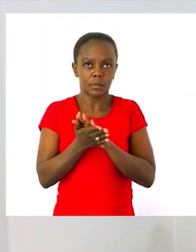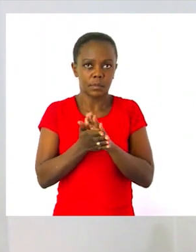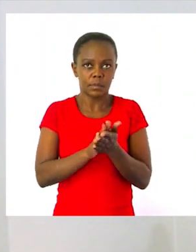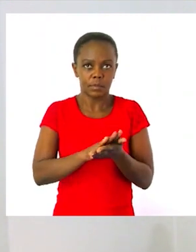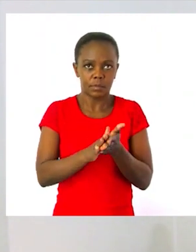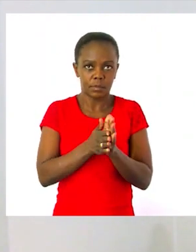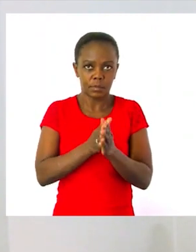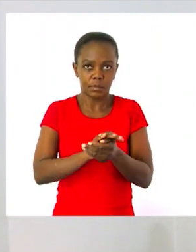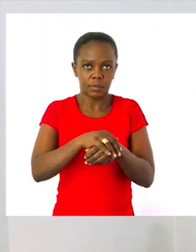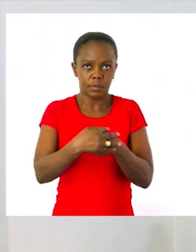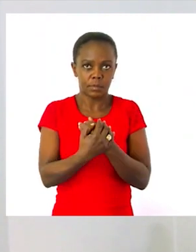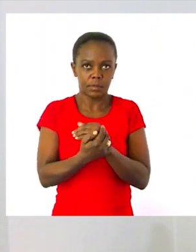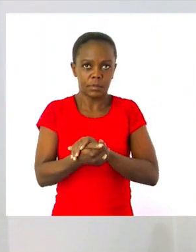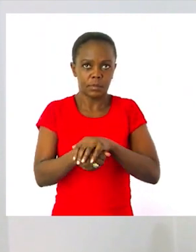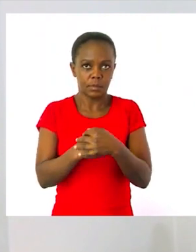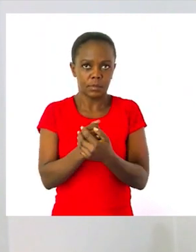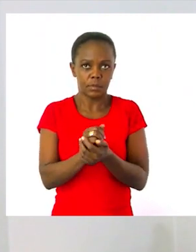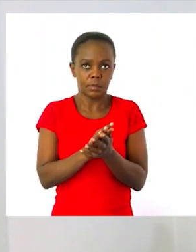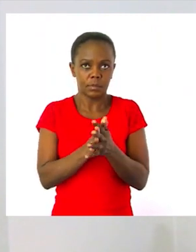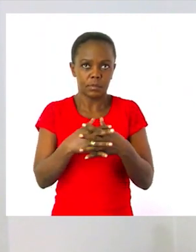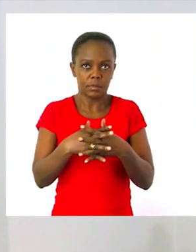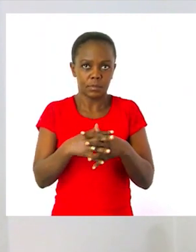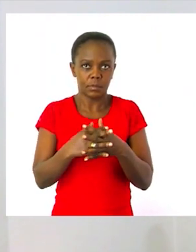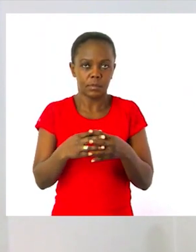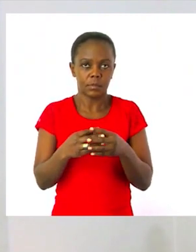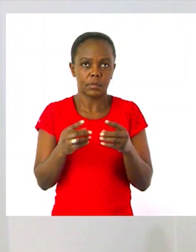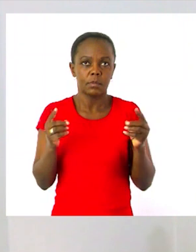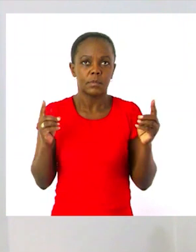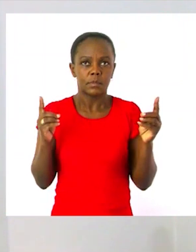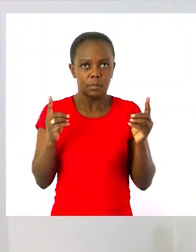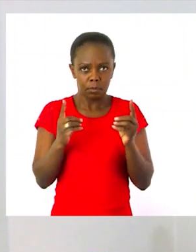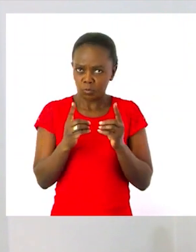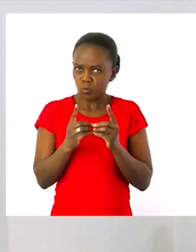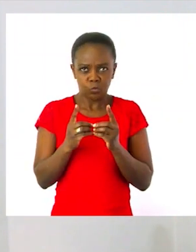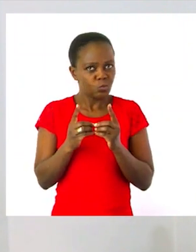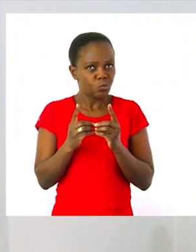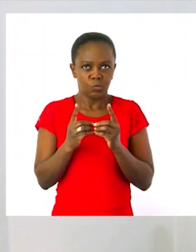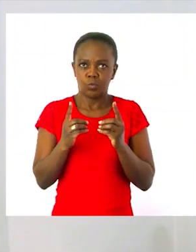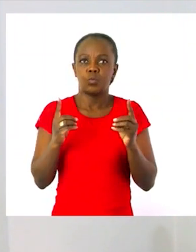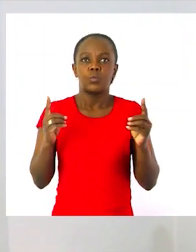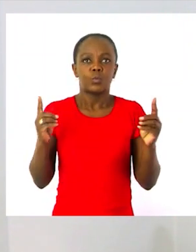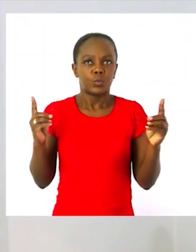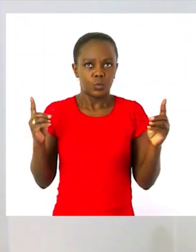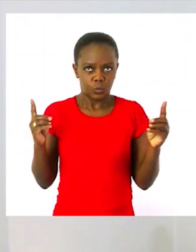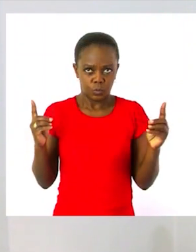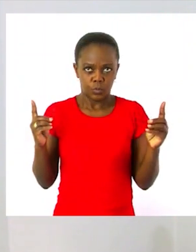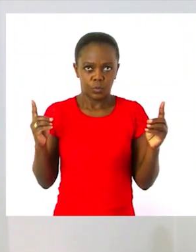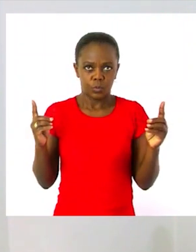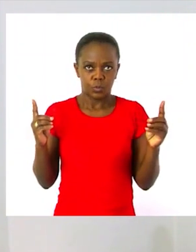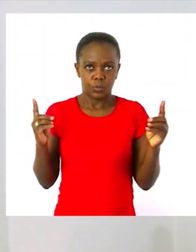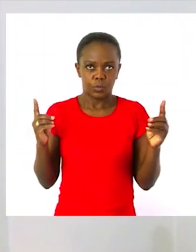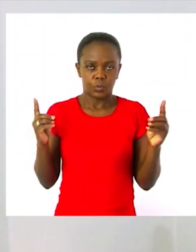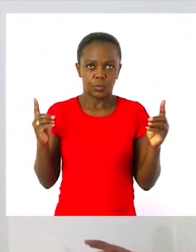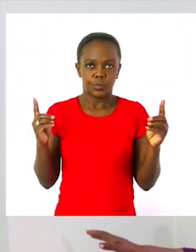Let's rub our hands. Social distancing one meter apart. Make sure you don't